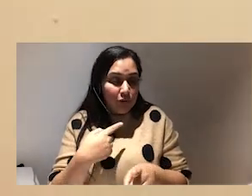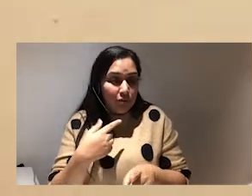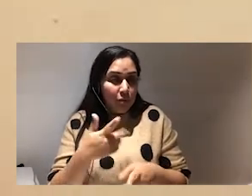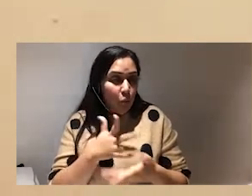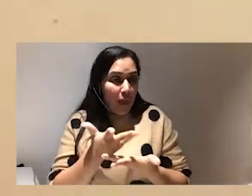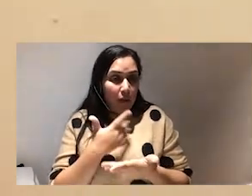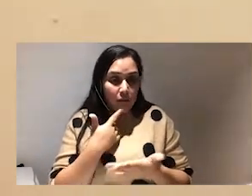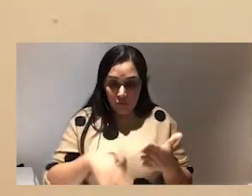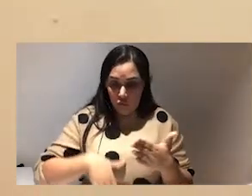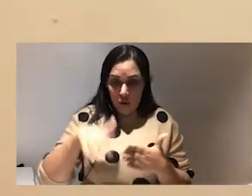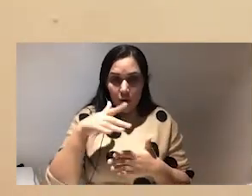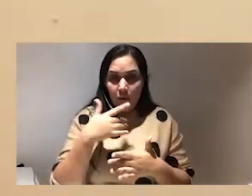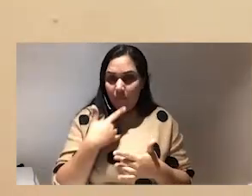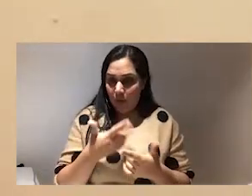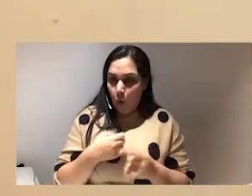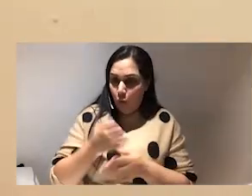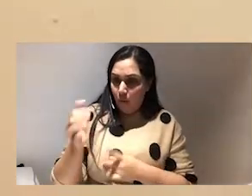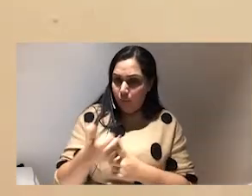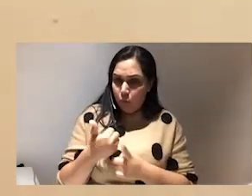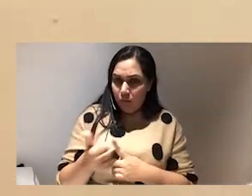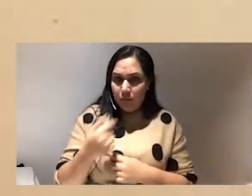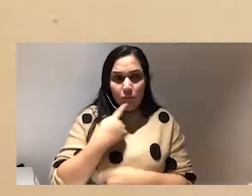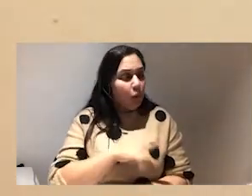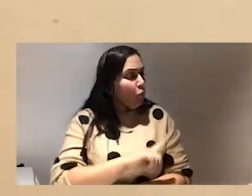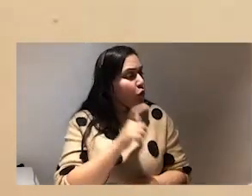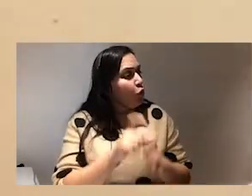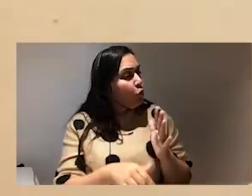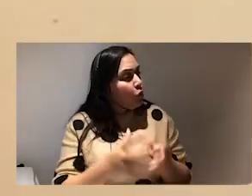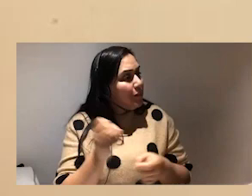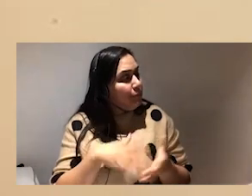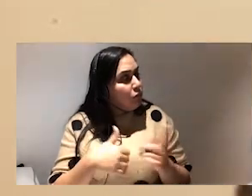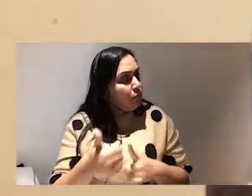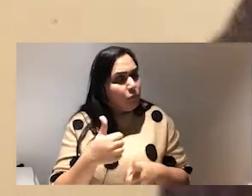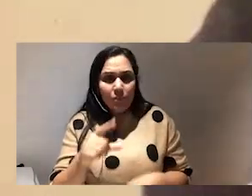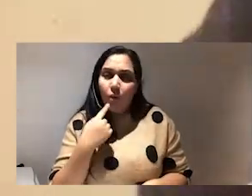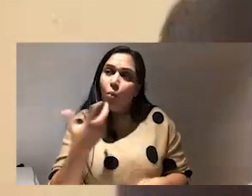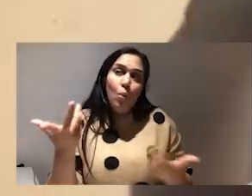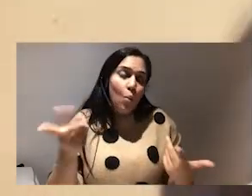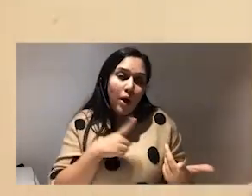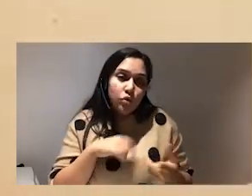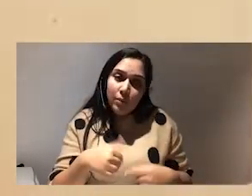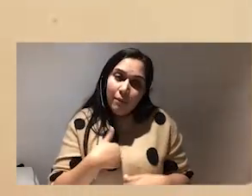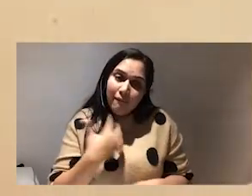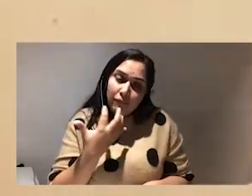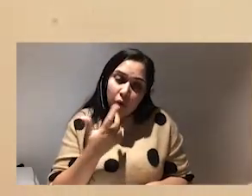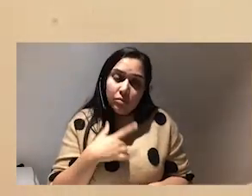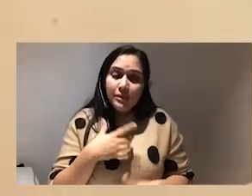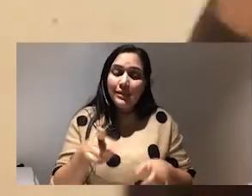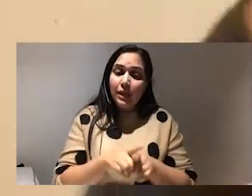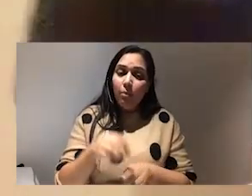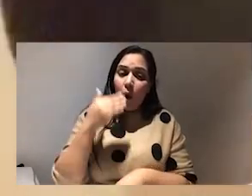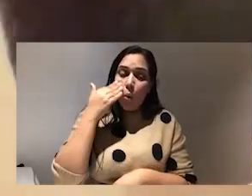abuse and so I really do think if we could do a lot of self-compassion at work particularly white women who are big big big big um um